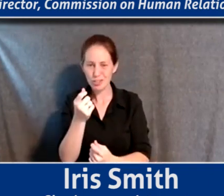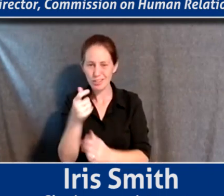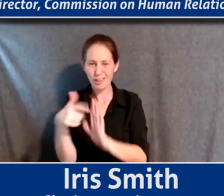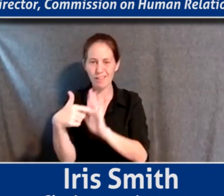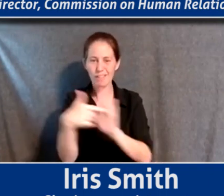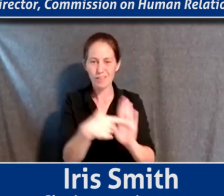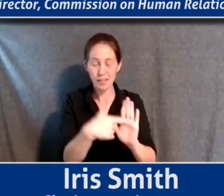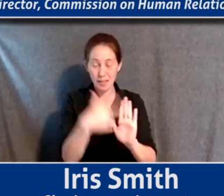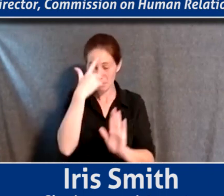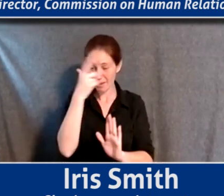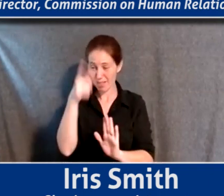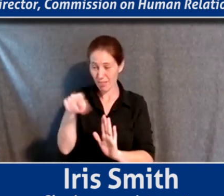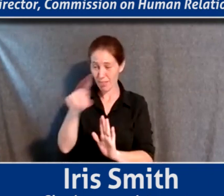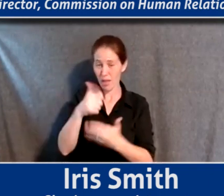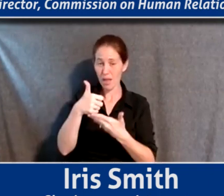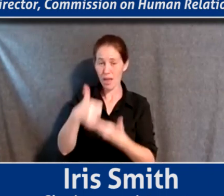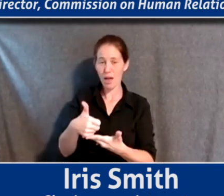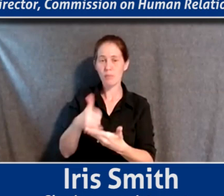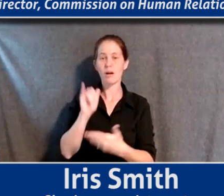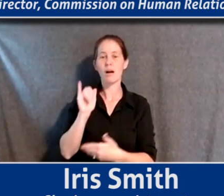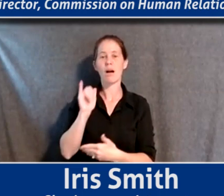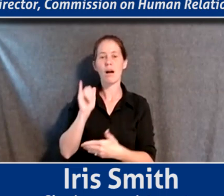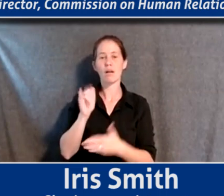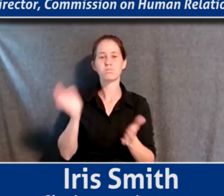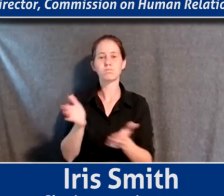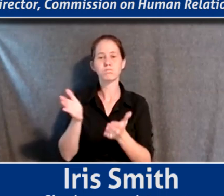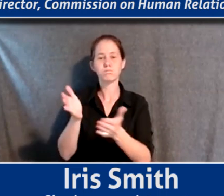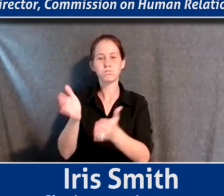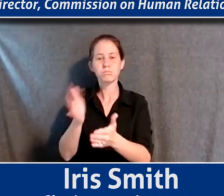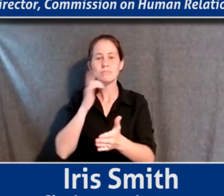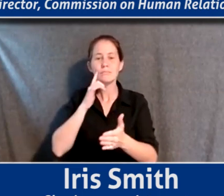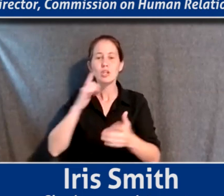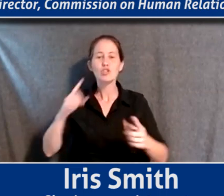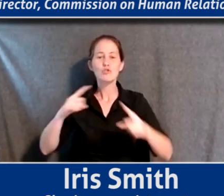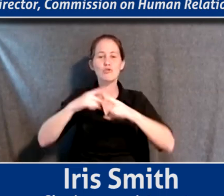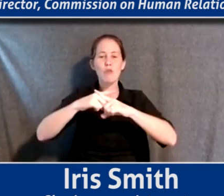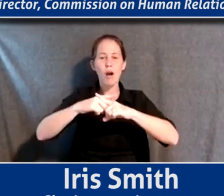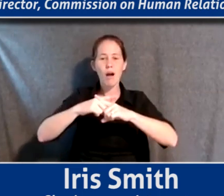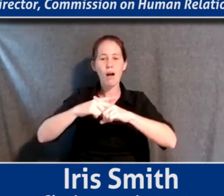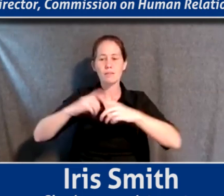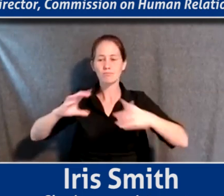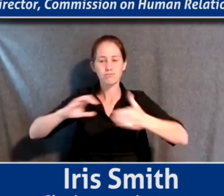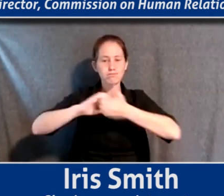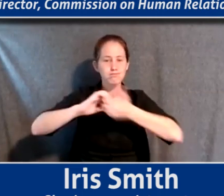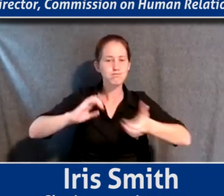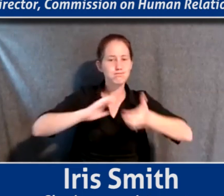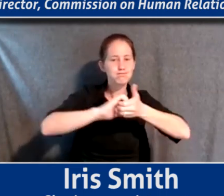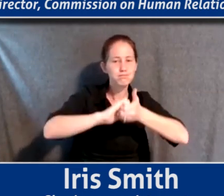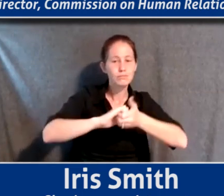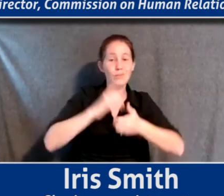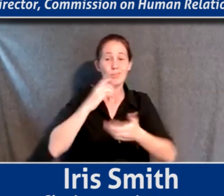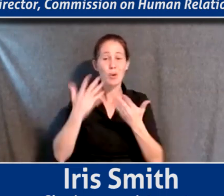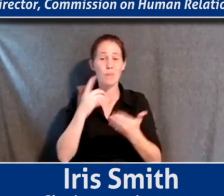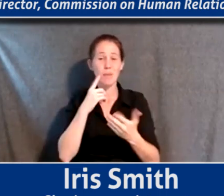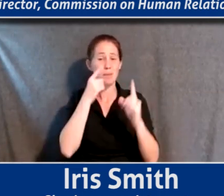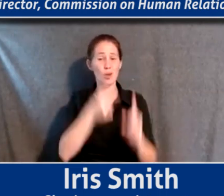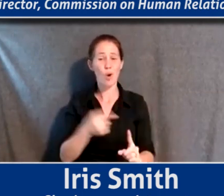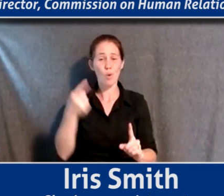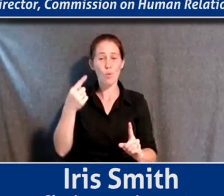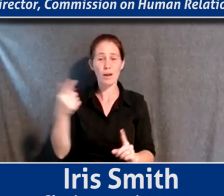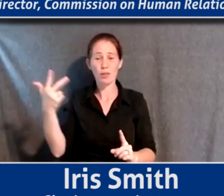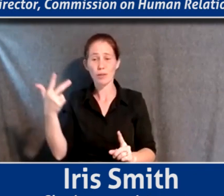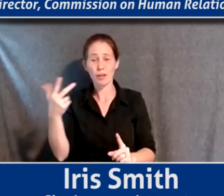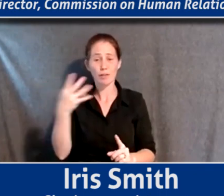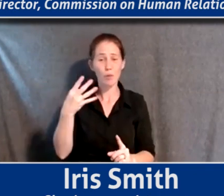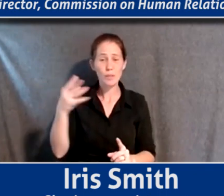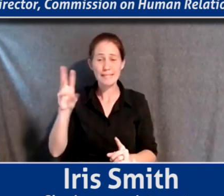is that they really help foster cross-sector collaboration. The idea that goals one and three or goals four and six,